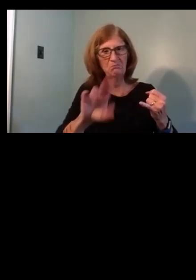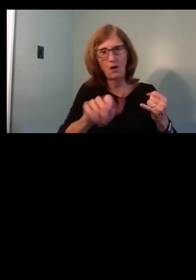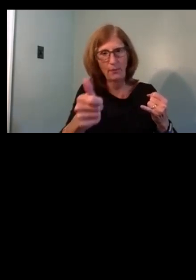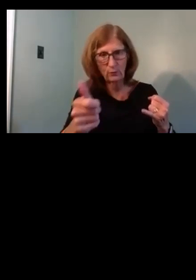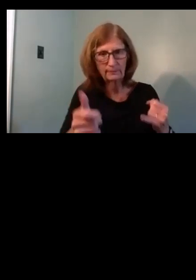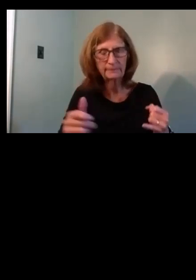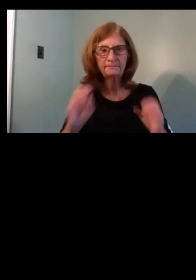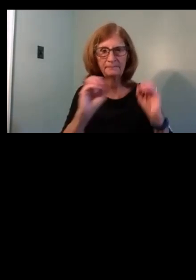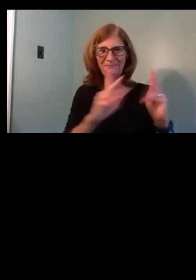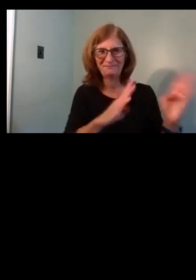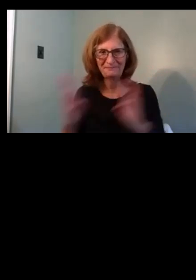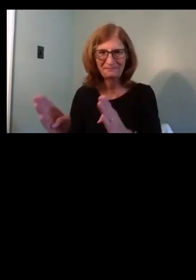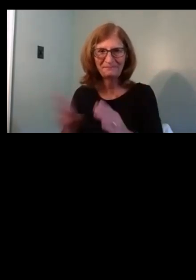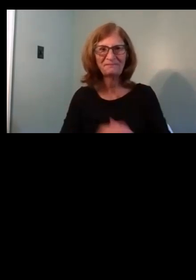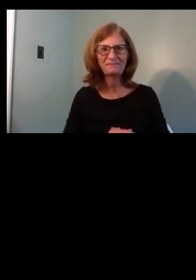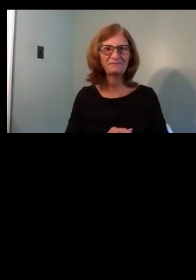next slide, please.